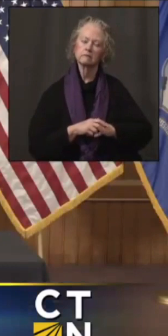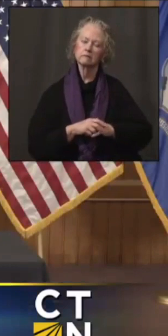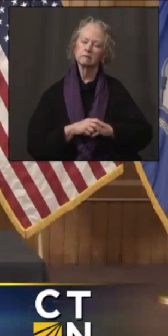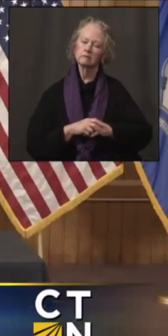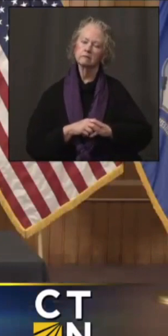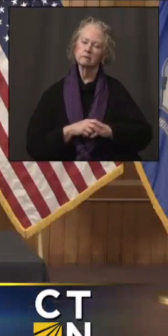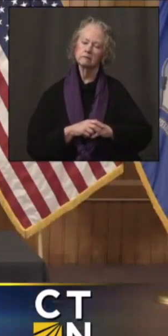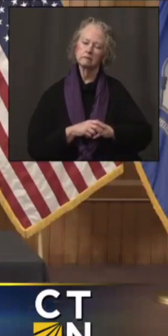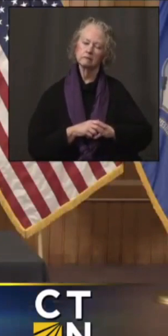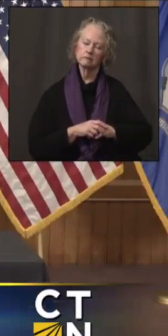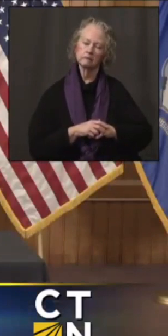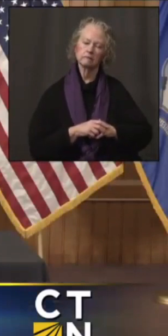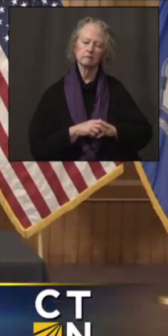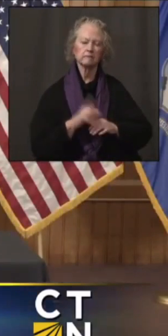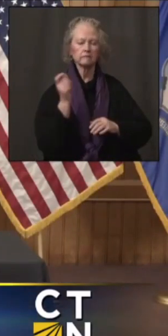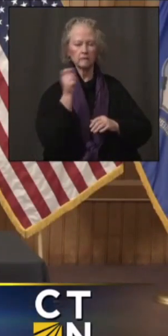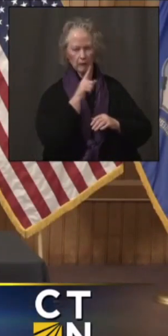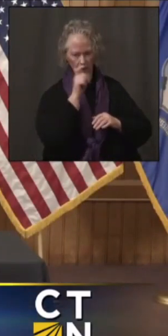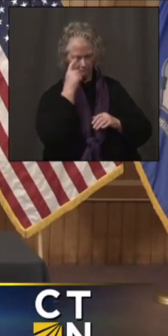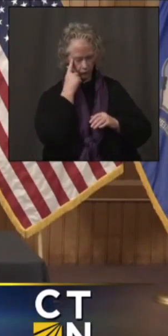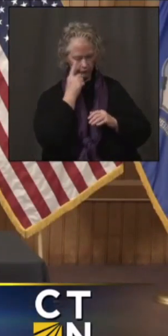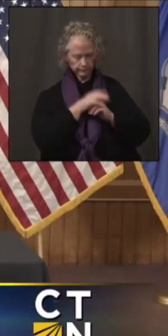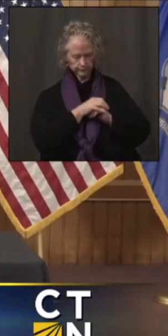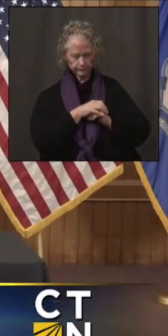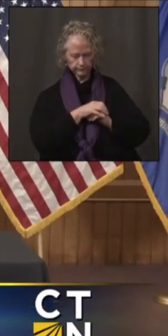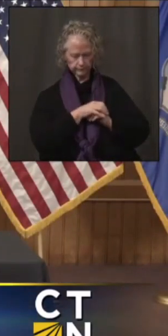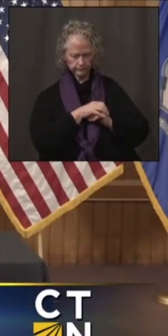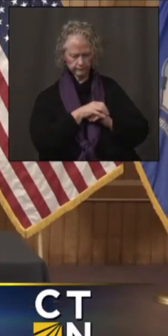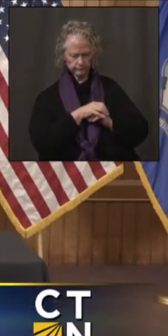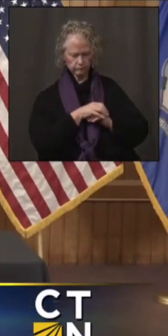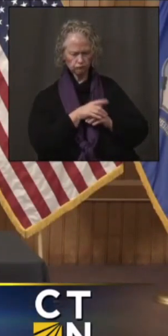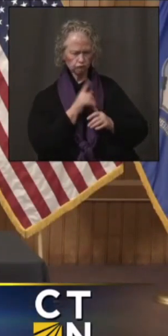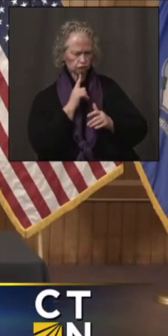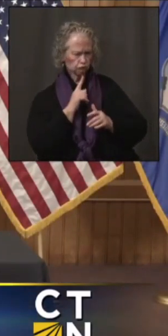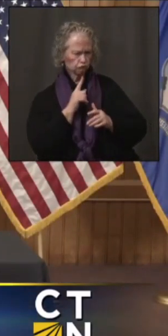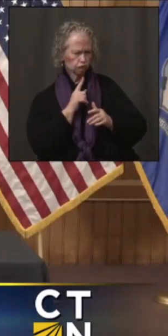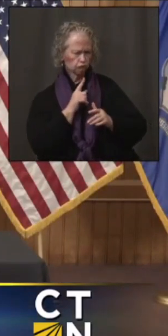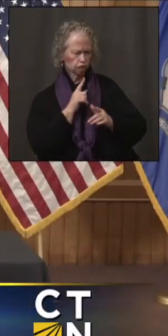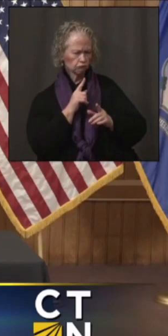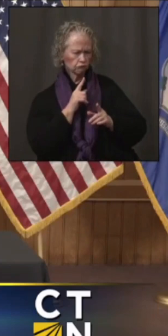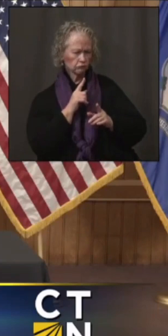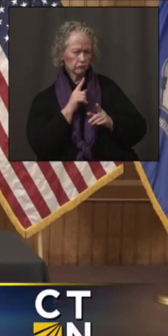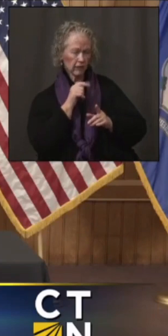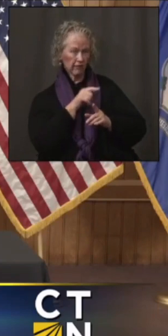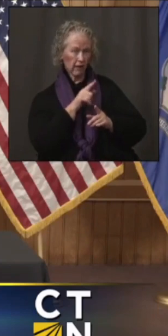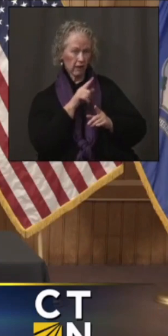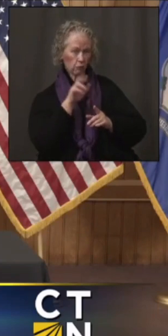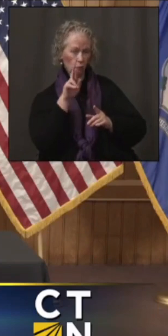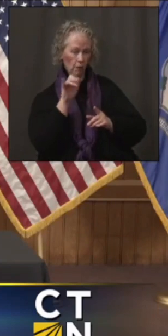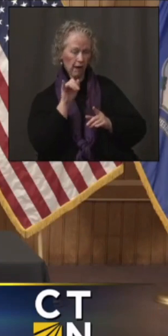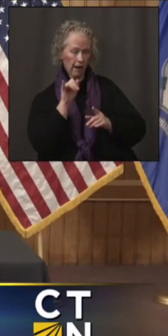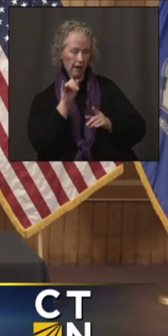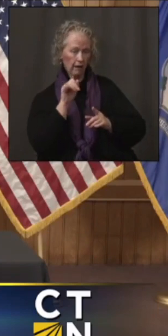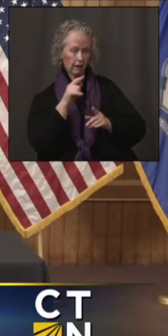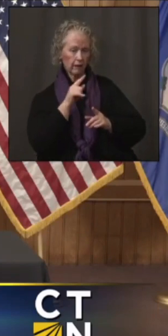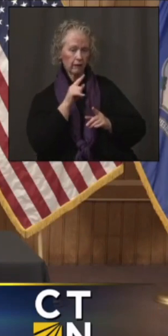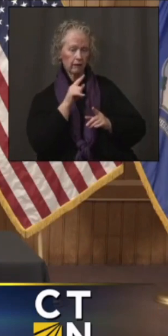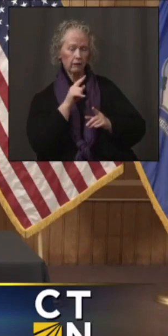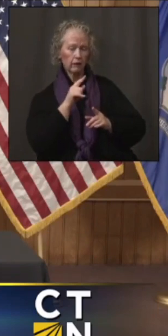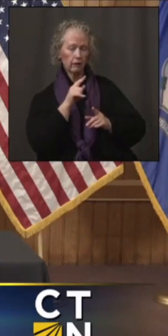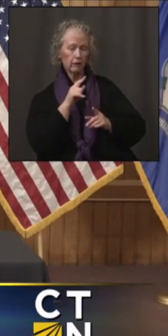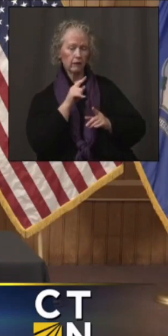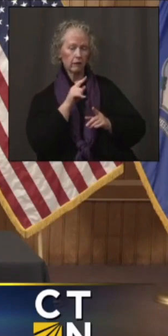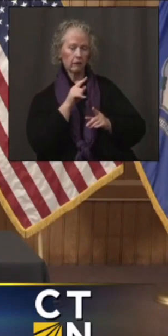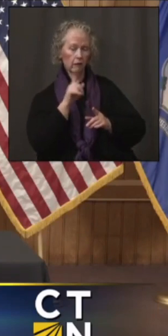Uh, one question for the governor. Um, it's been reported now that the, the governor of Rhode Island is being tapped by the, uh, president elect